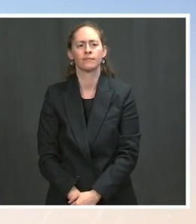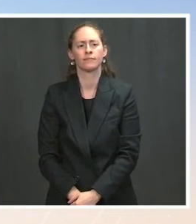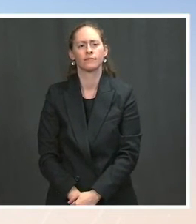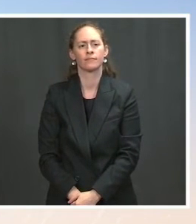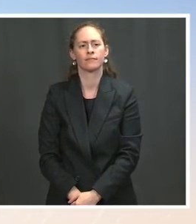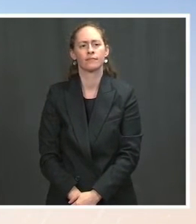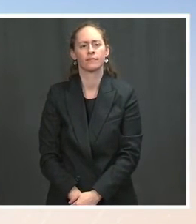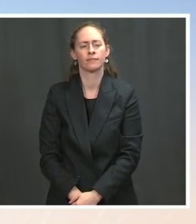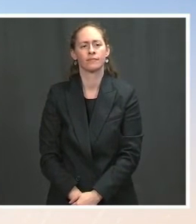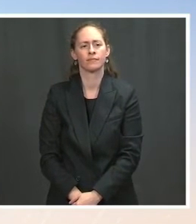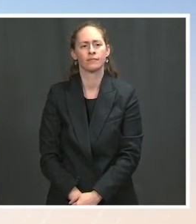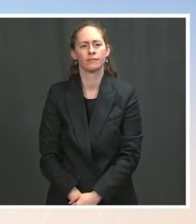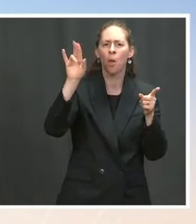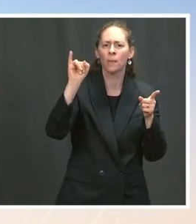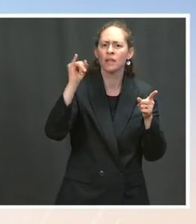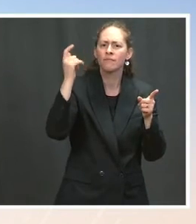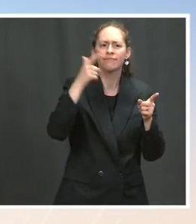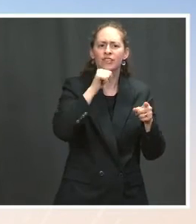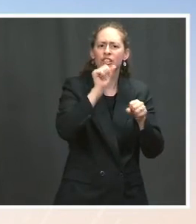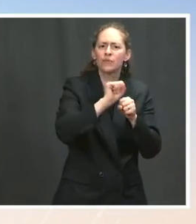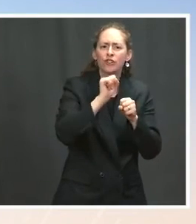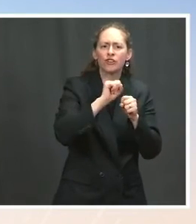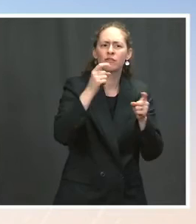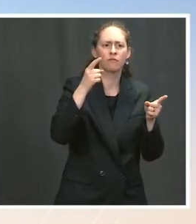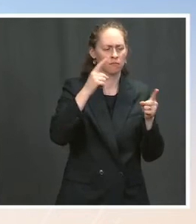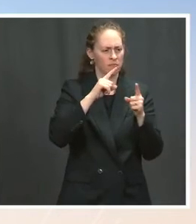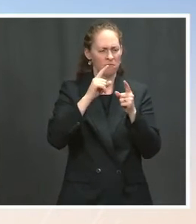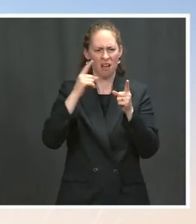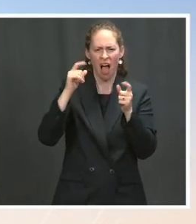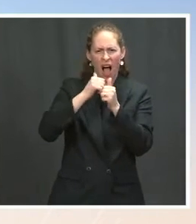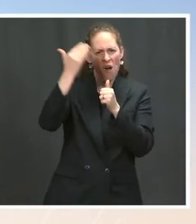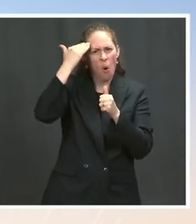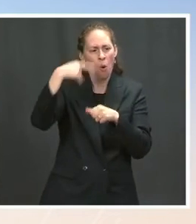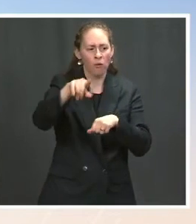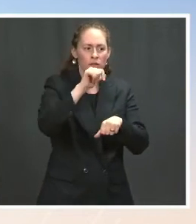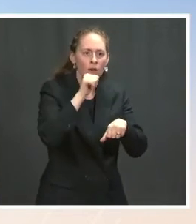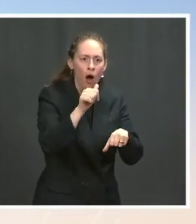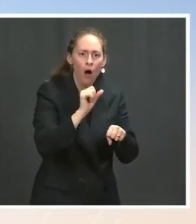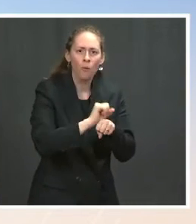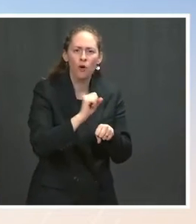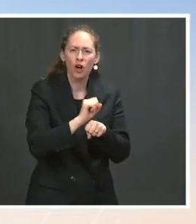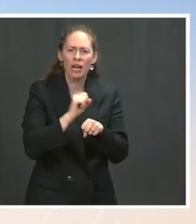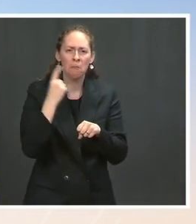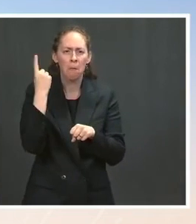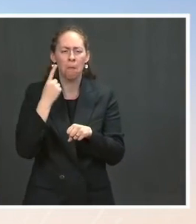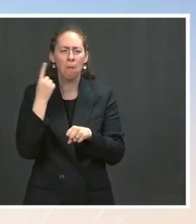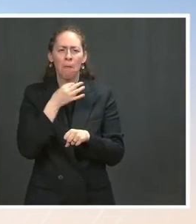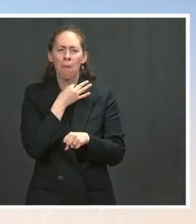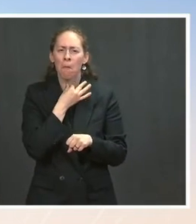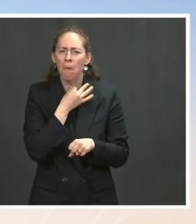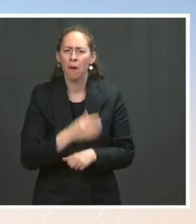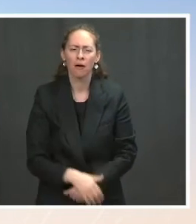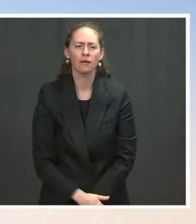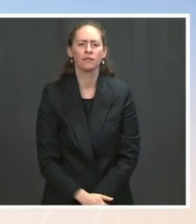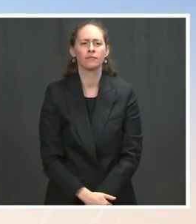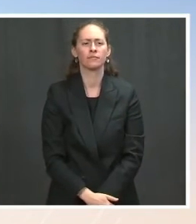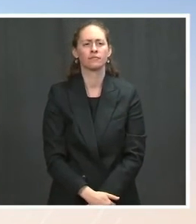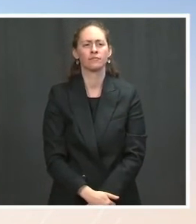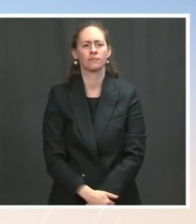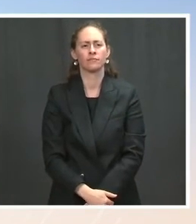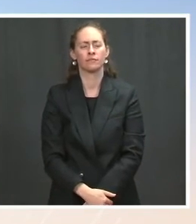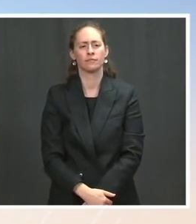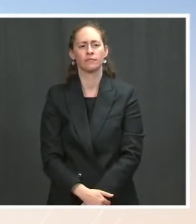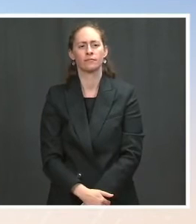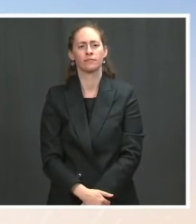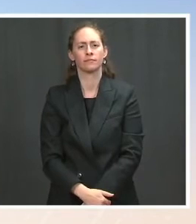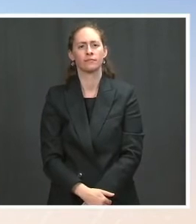benefits are so good we don't see much evidence that the extra unemployment insurance is a